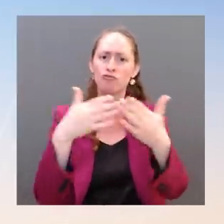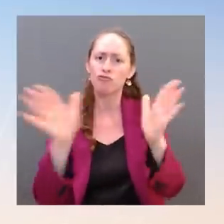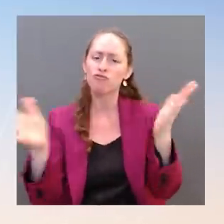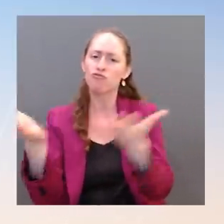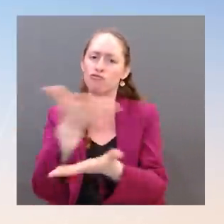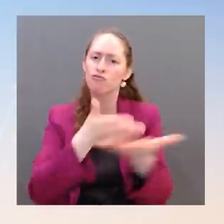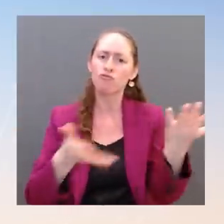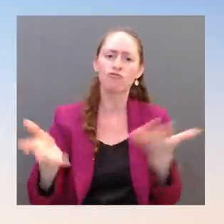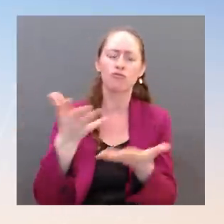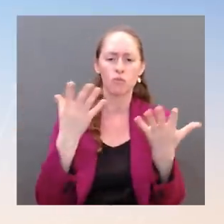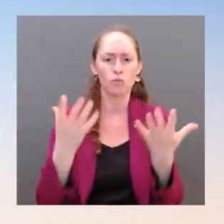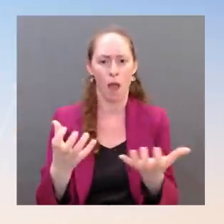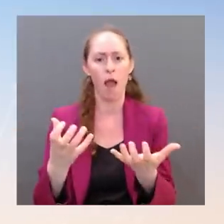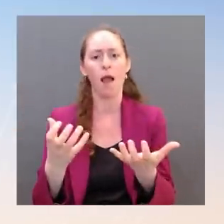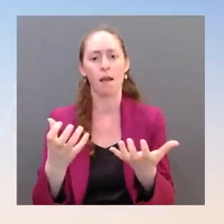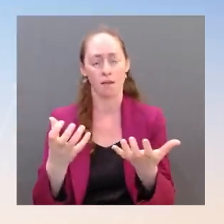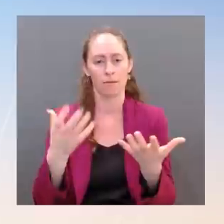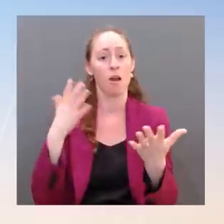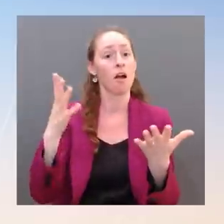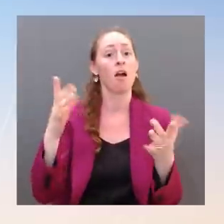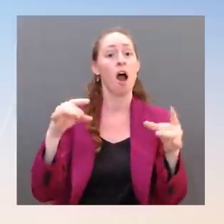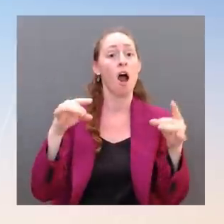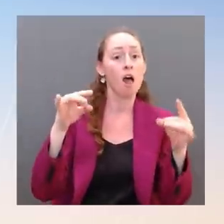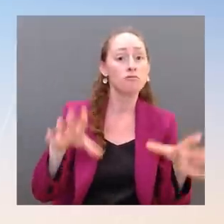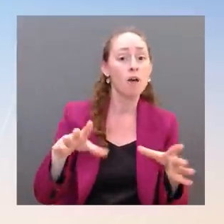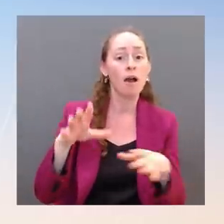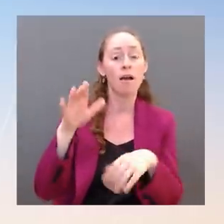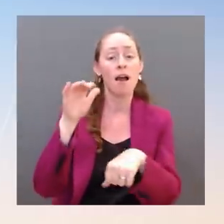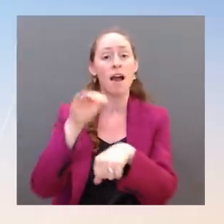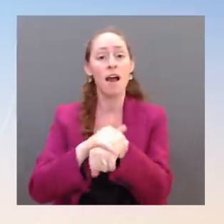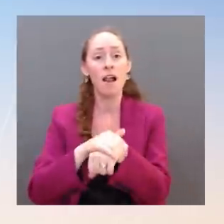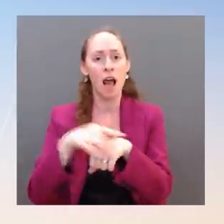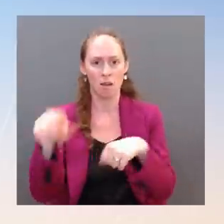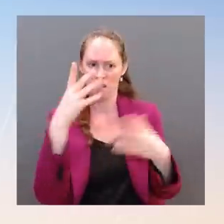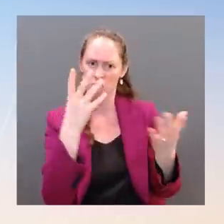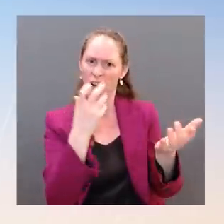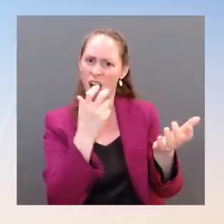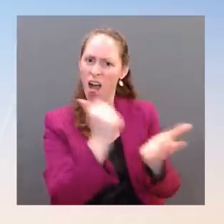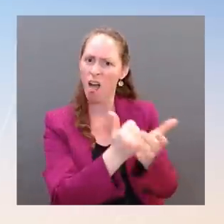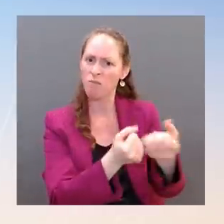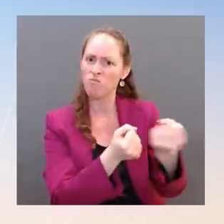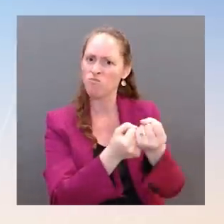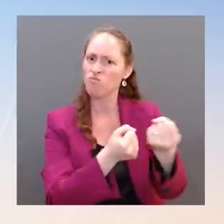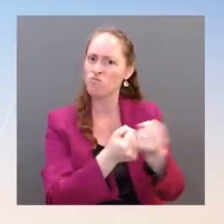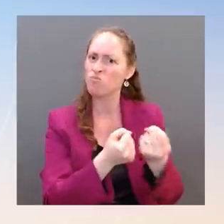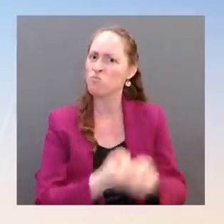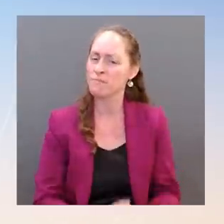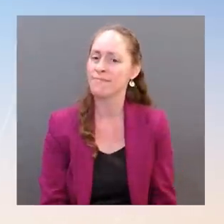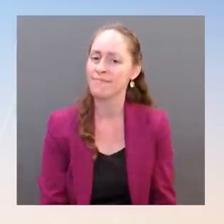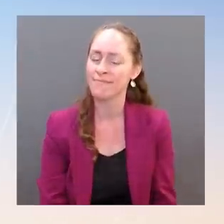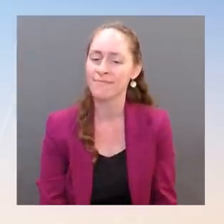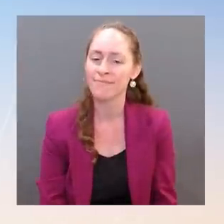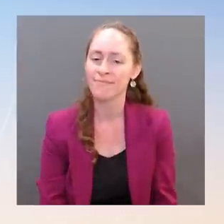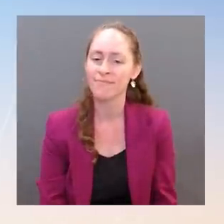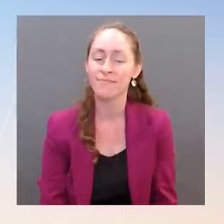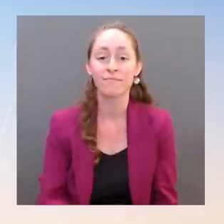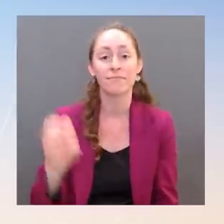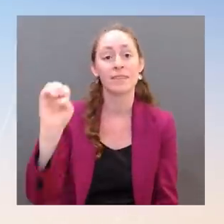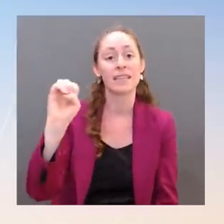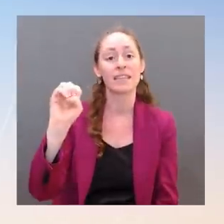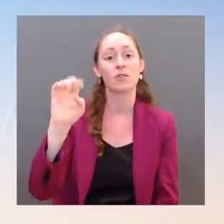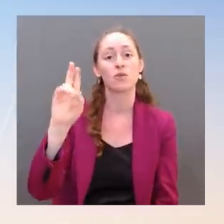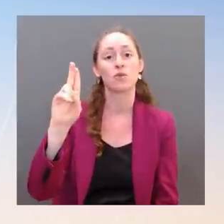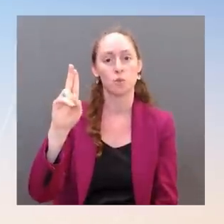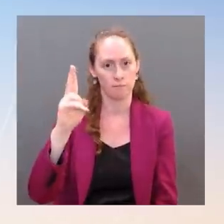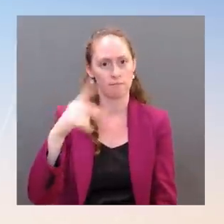States. We see it with the way the European Union has, for the first time, ever put out an Indo-Pacific strategy. And so, actually, we think that there